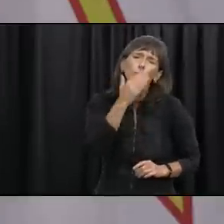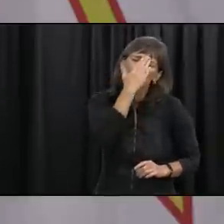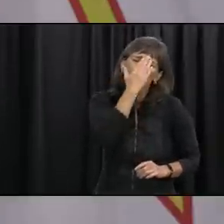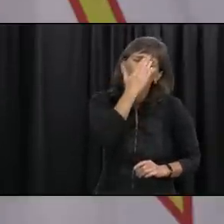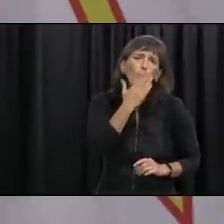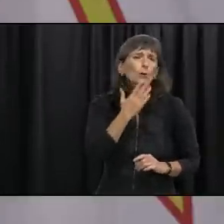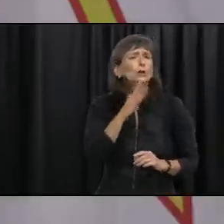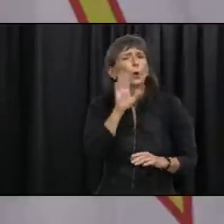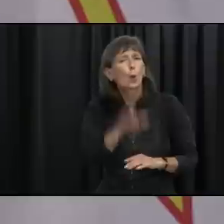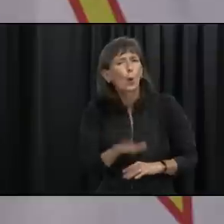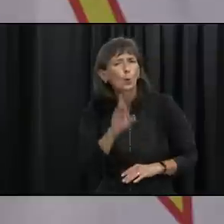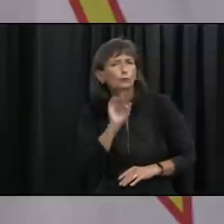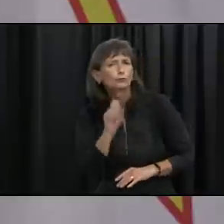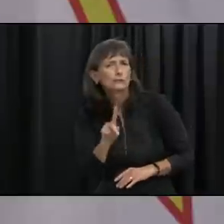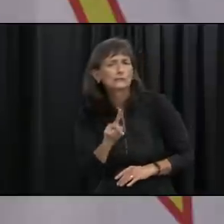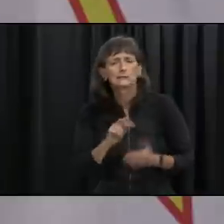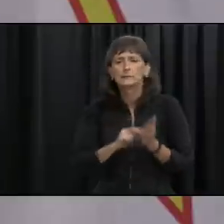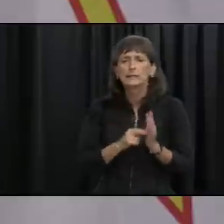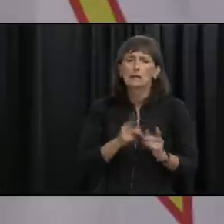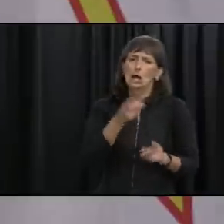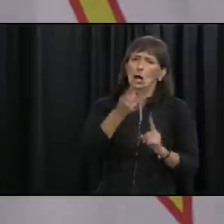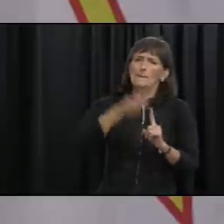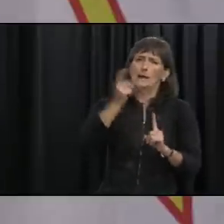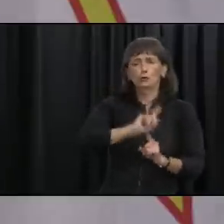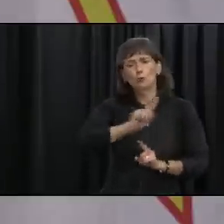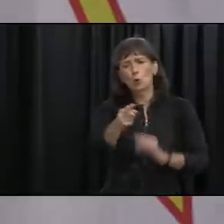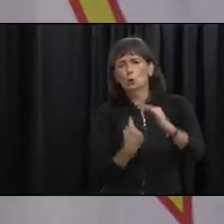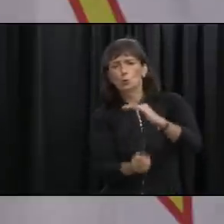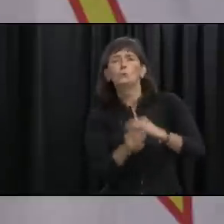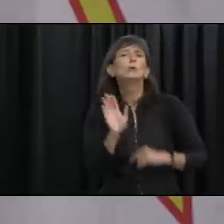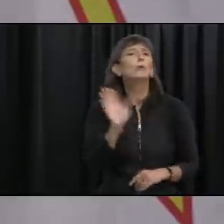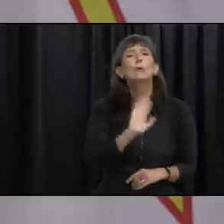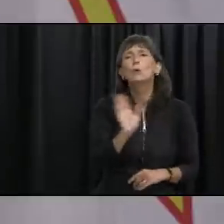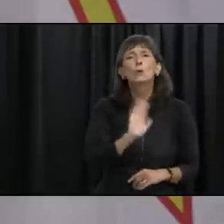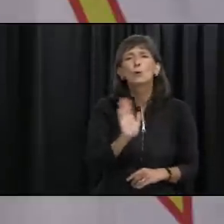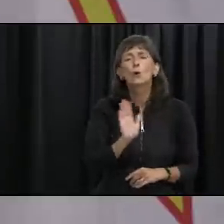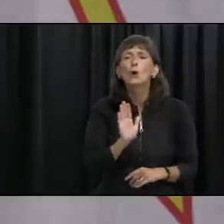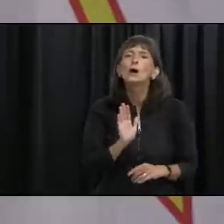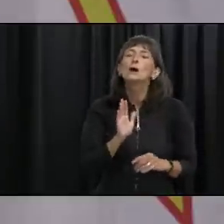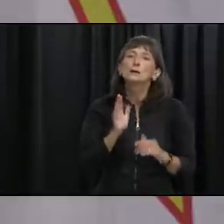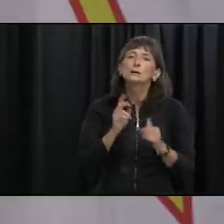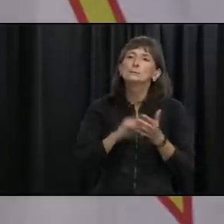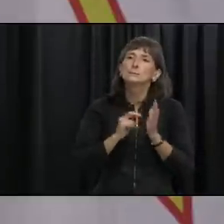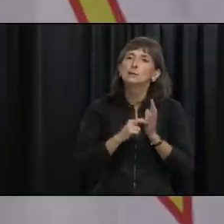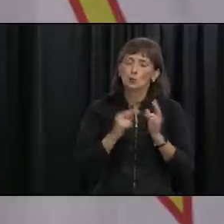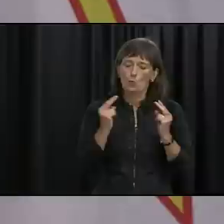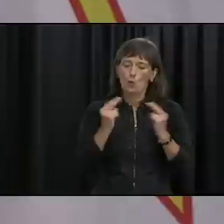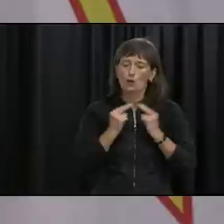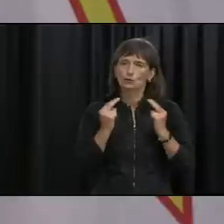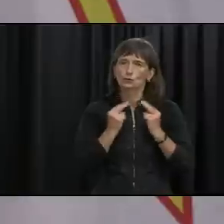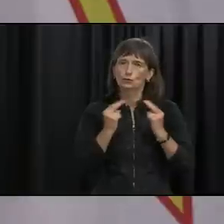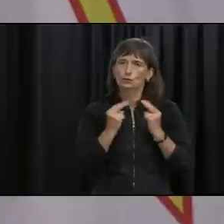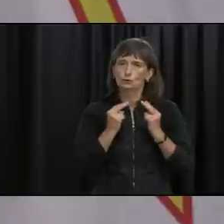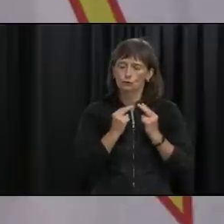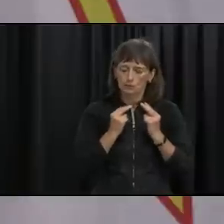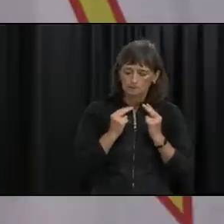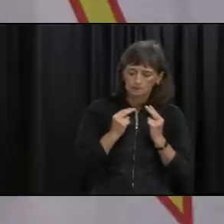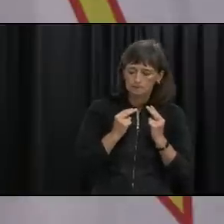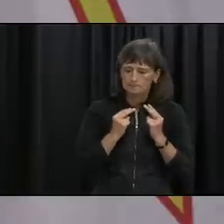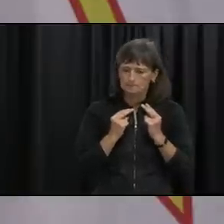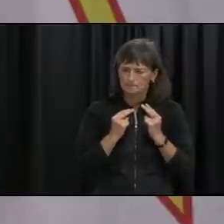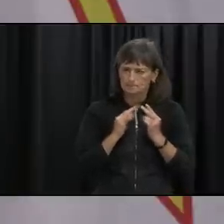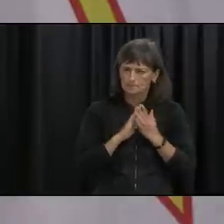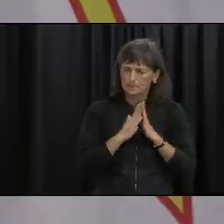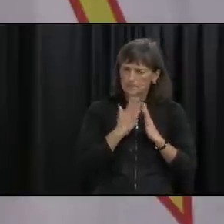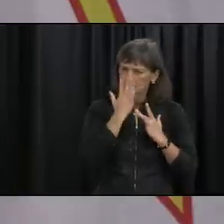go home shut your door self-isolate instead what we do say is we'd like you to monitor for symptoms and uh and should you get